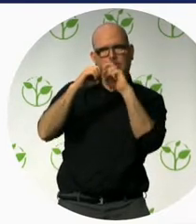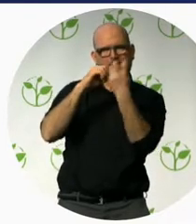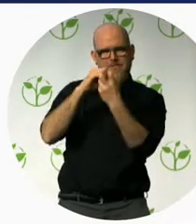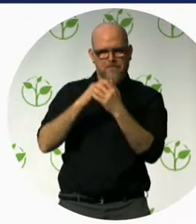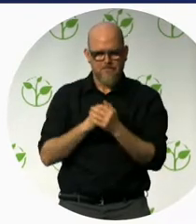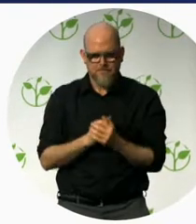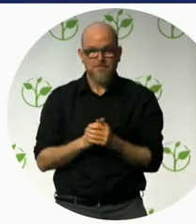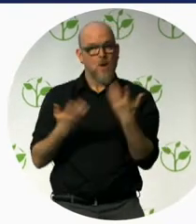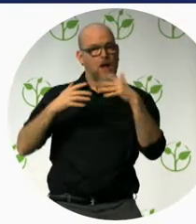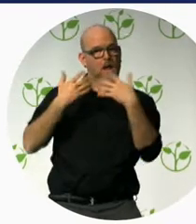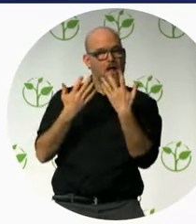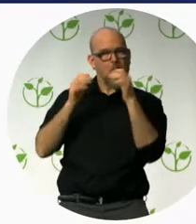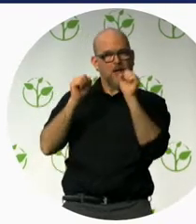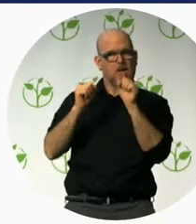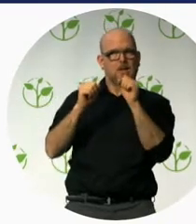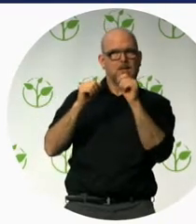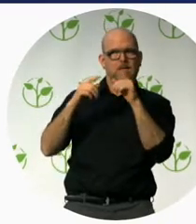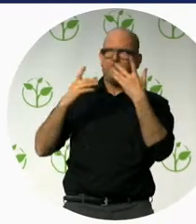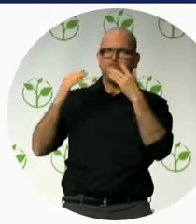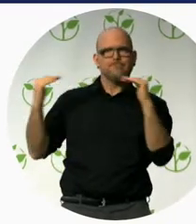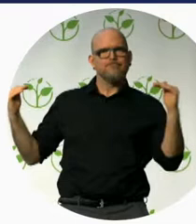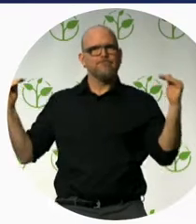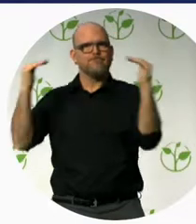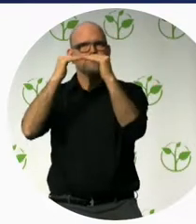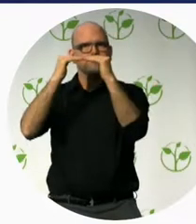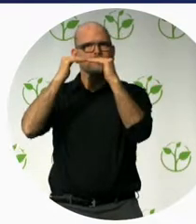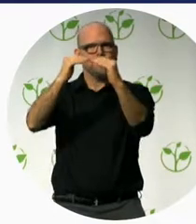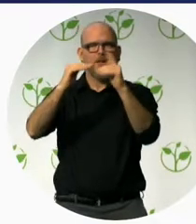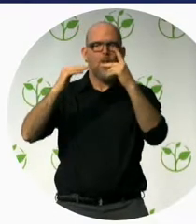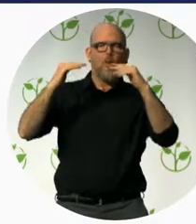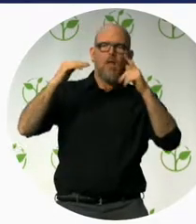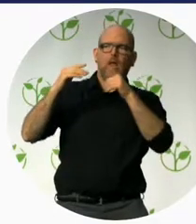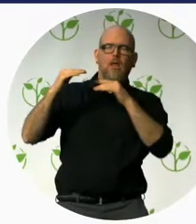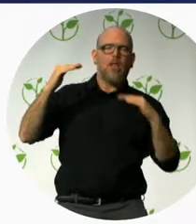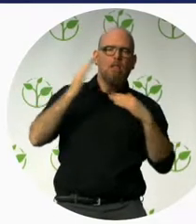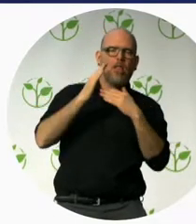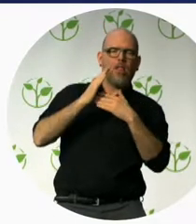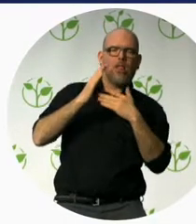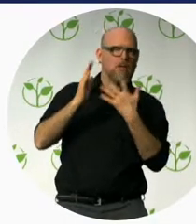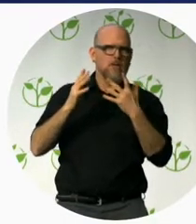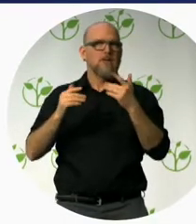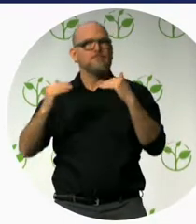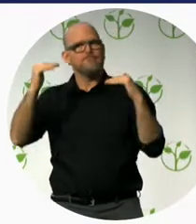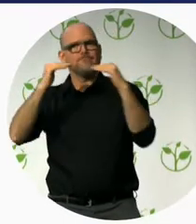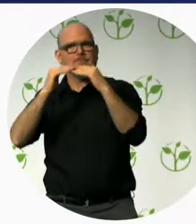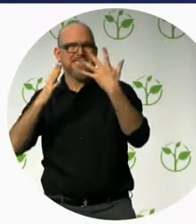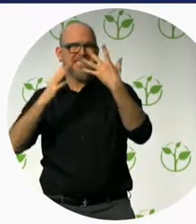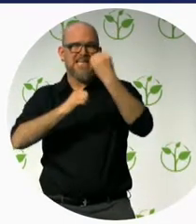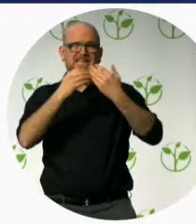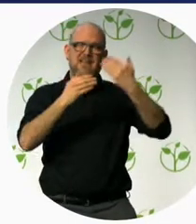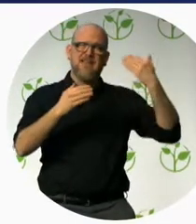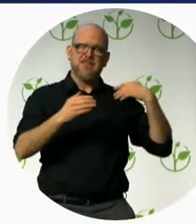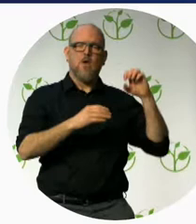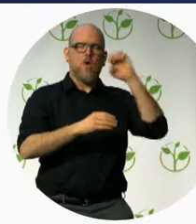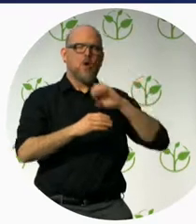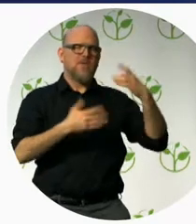two communities together. And we've been doing this for about ten years now in Europe, but also, as I said,